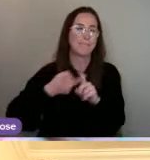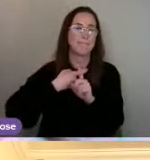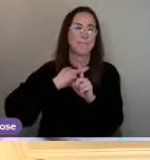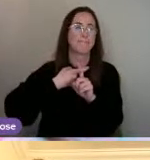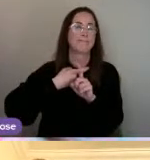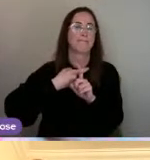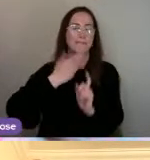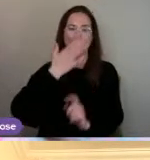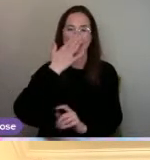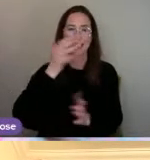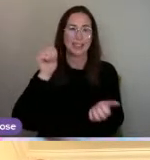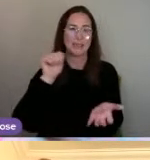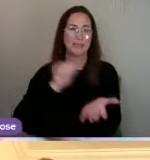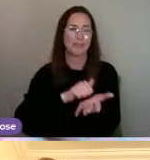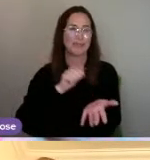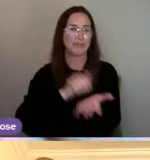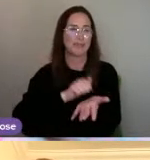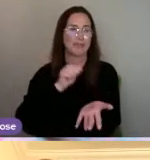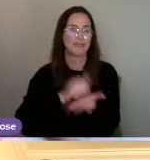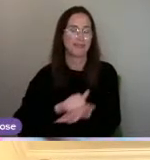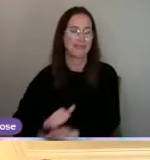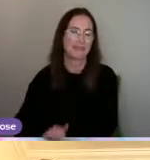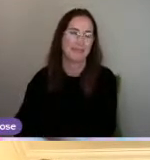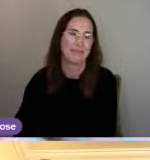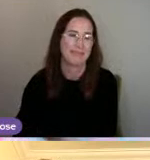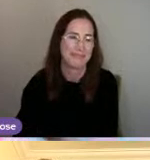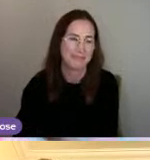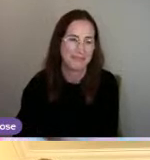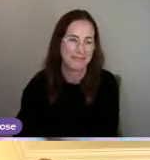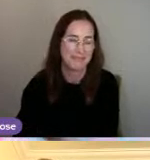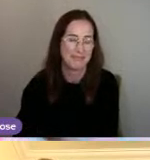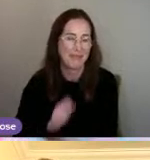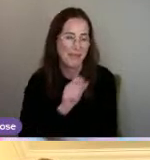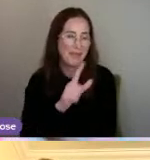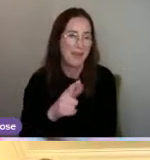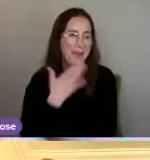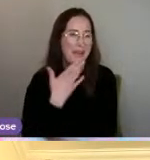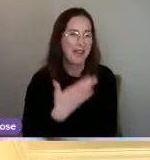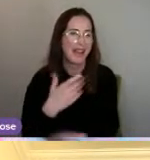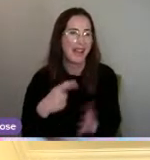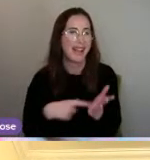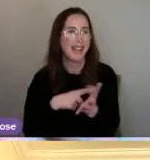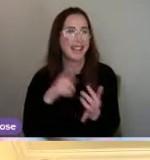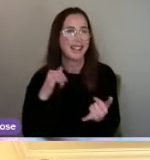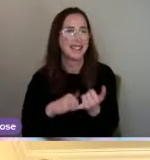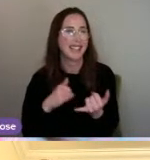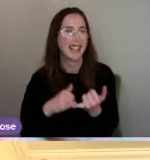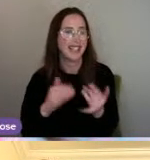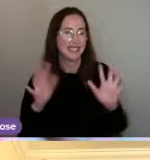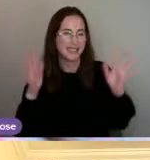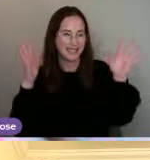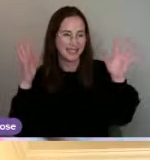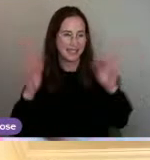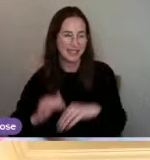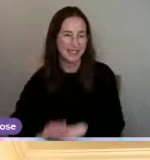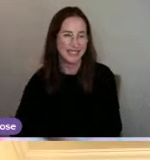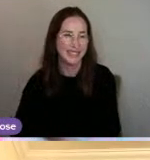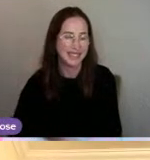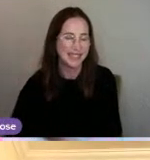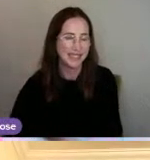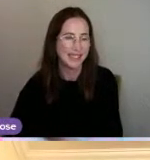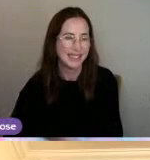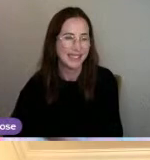just seemed okay. Cool. Well, thank you so much. Thank you. No worries.